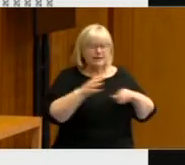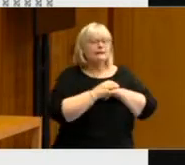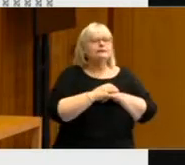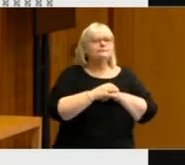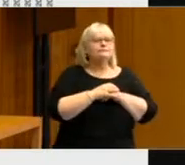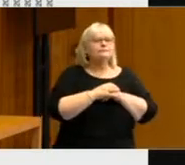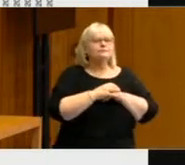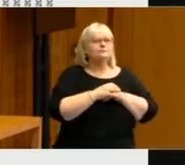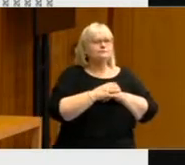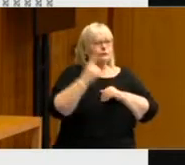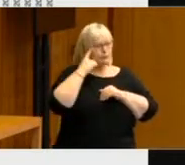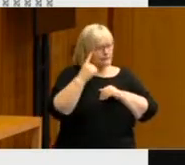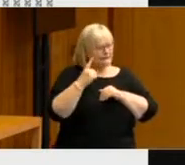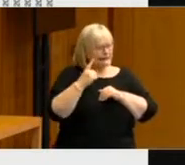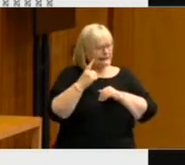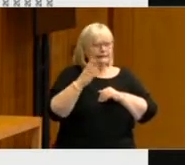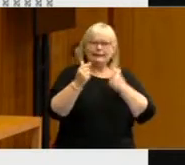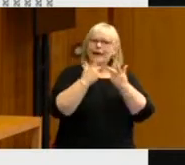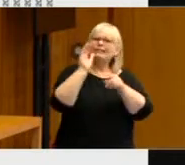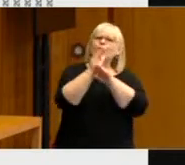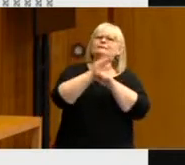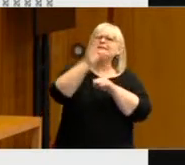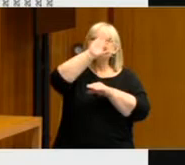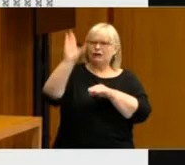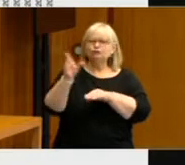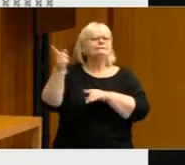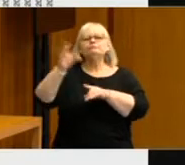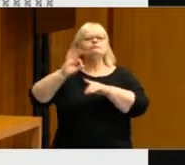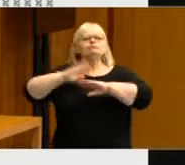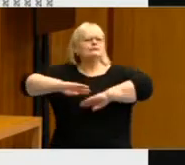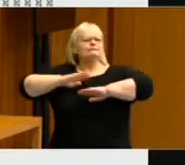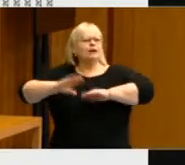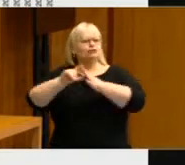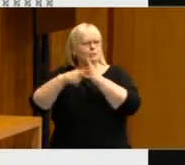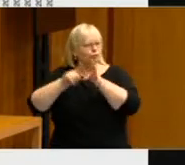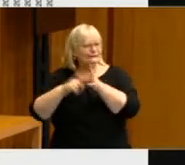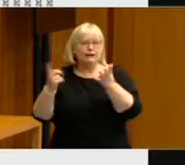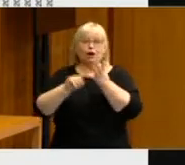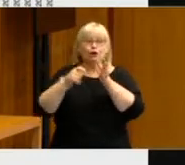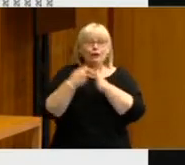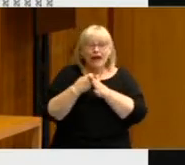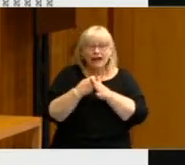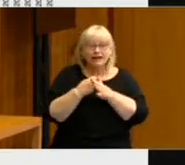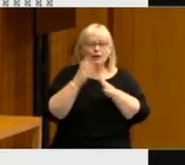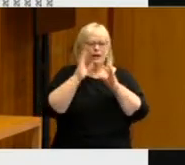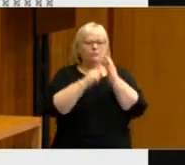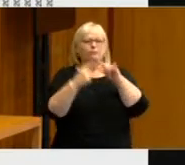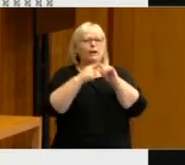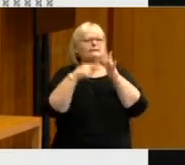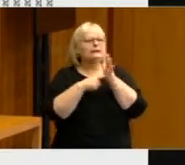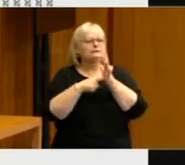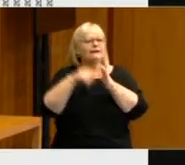in democratic satisfaction in some other countries, notably in the UK following the Brexit referendum,